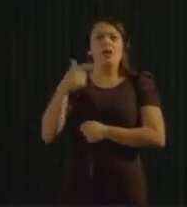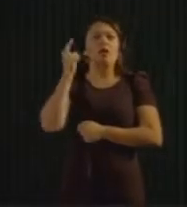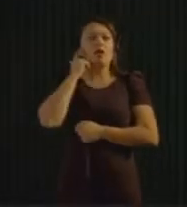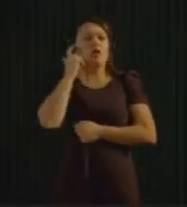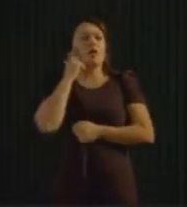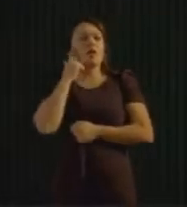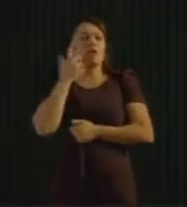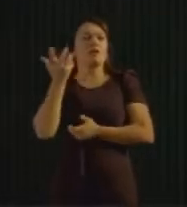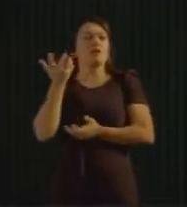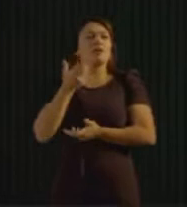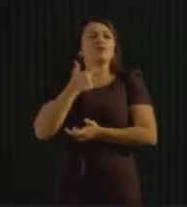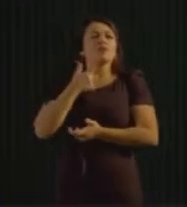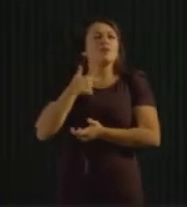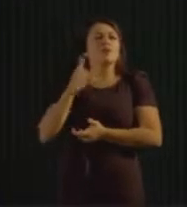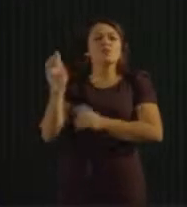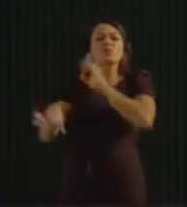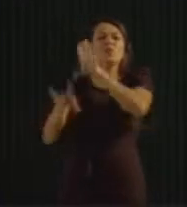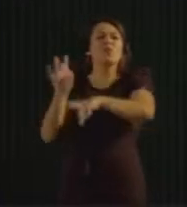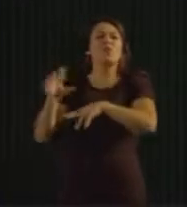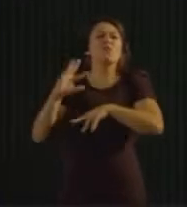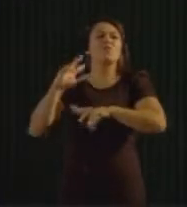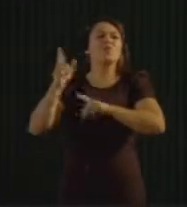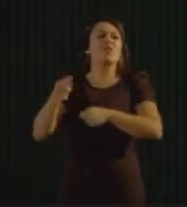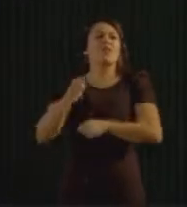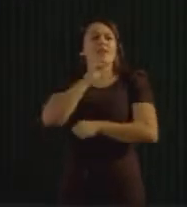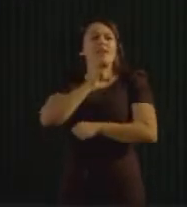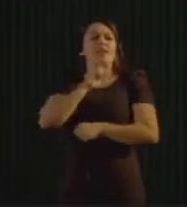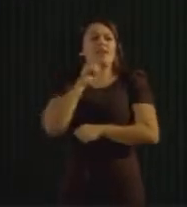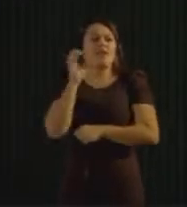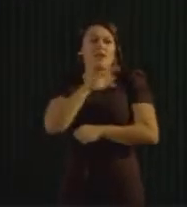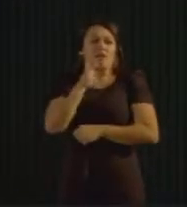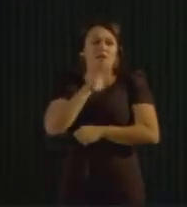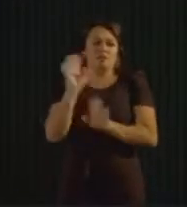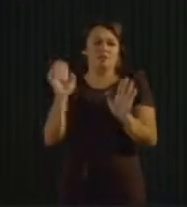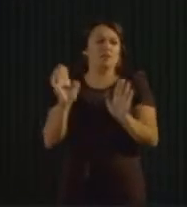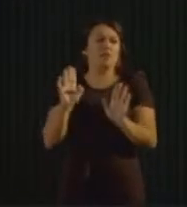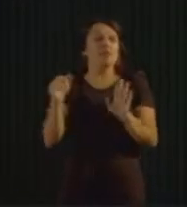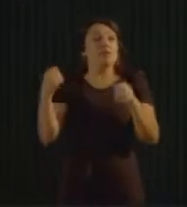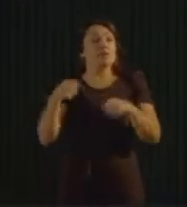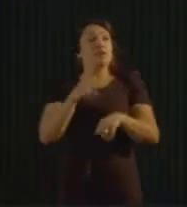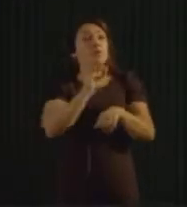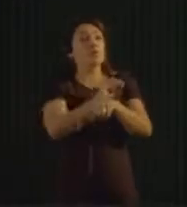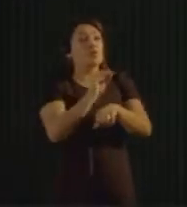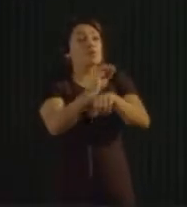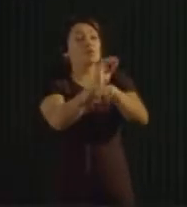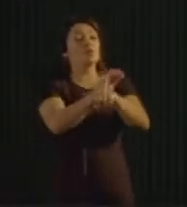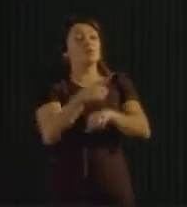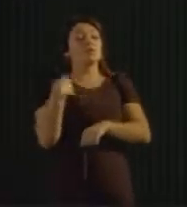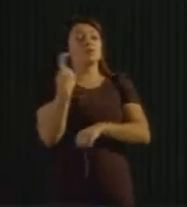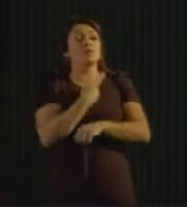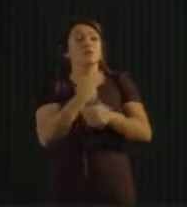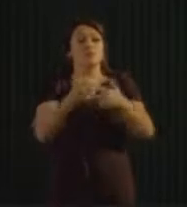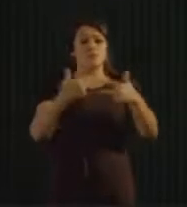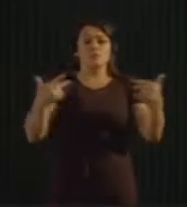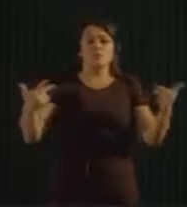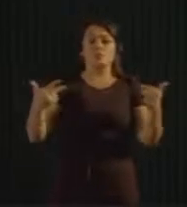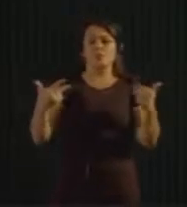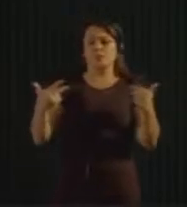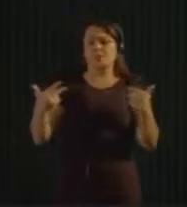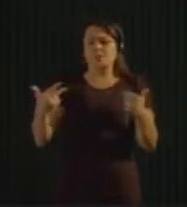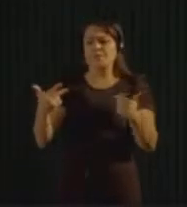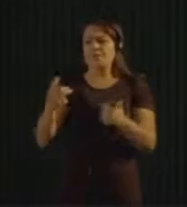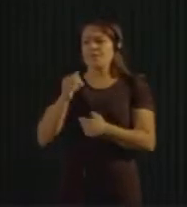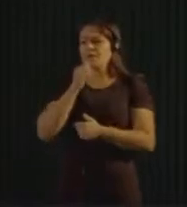old style of taking care of products, which we've been doing for thousands of years. We've always been